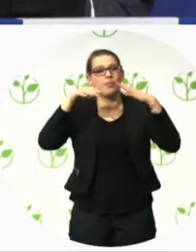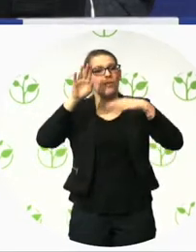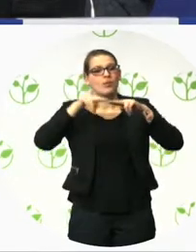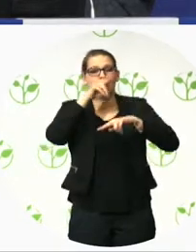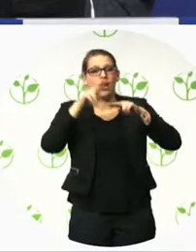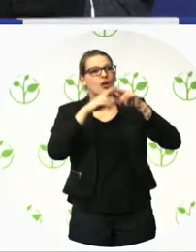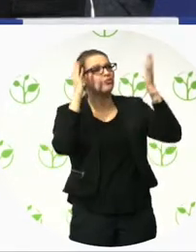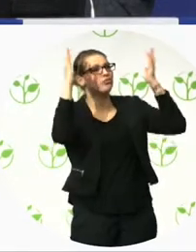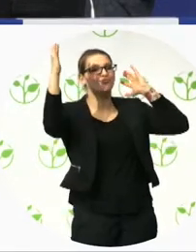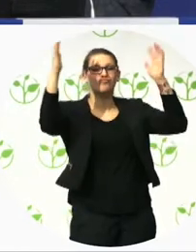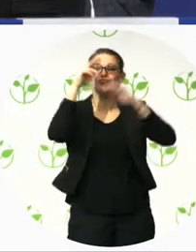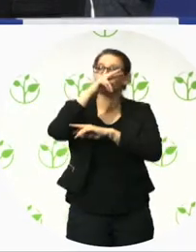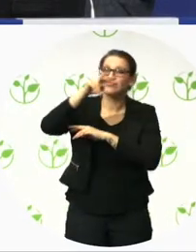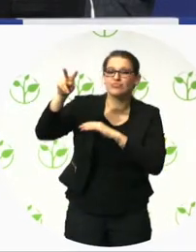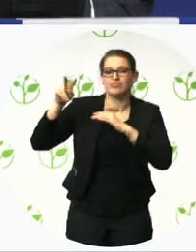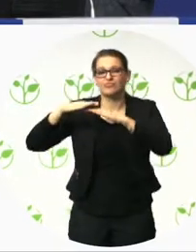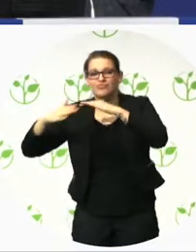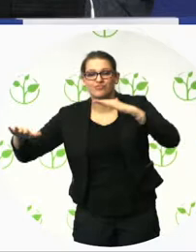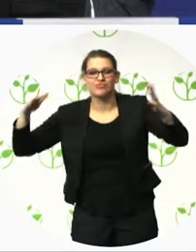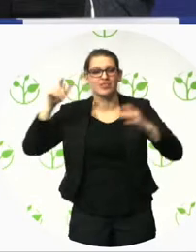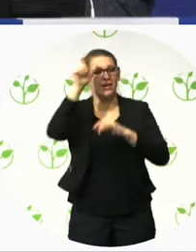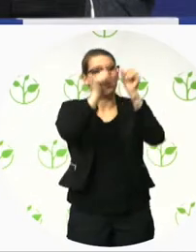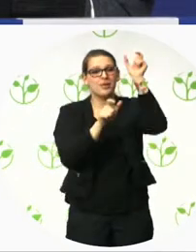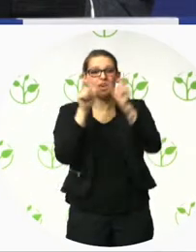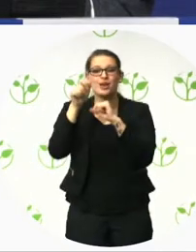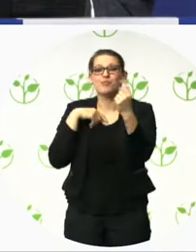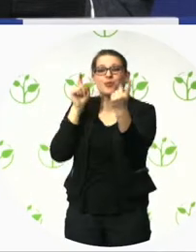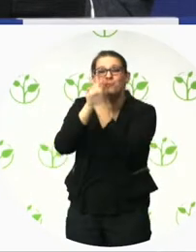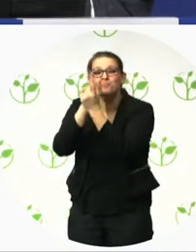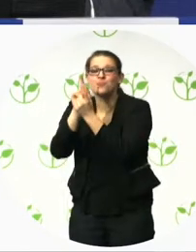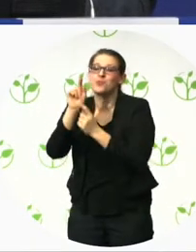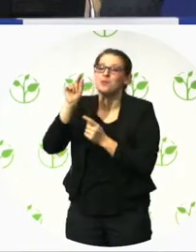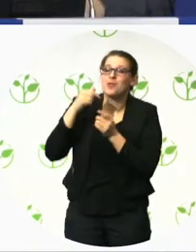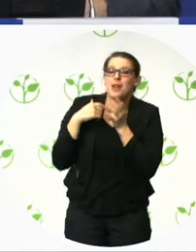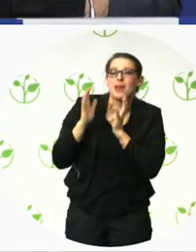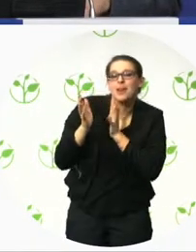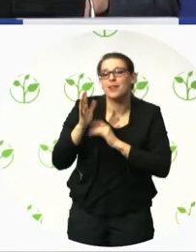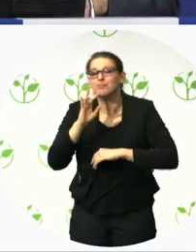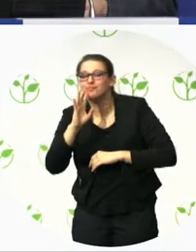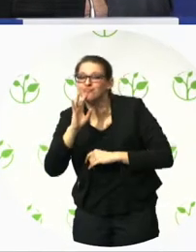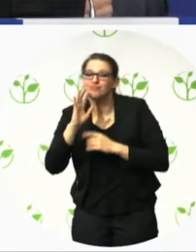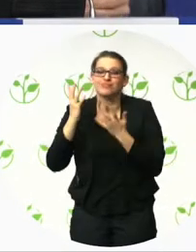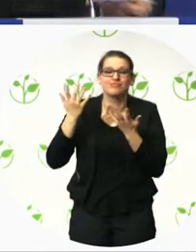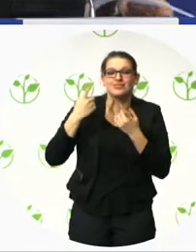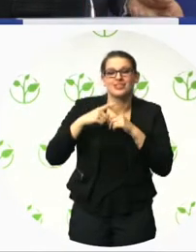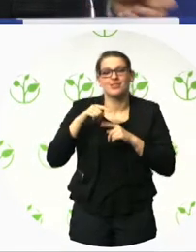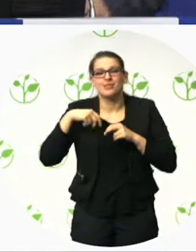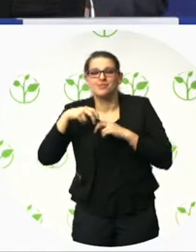people. That means that the possibility to walk outdoor is important for her well-being.